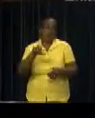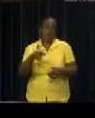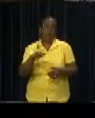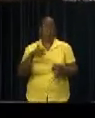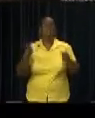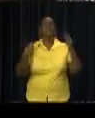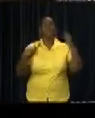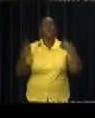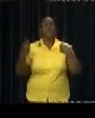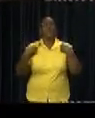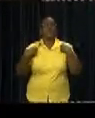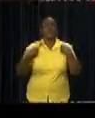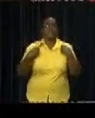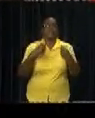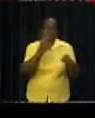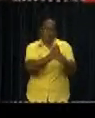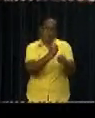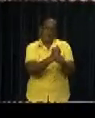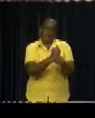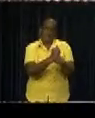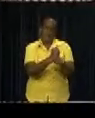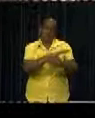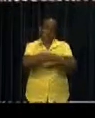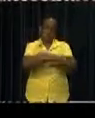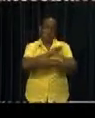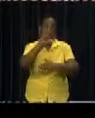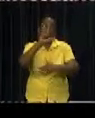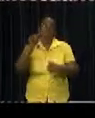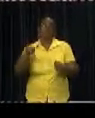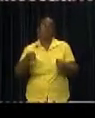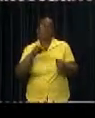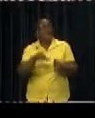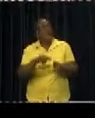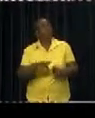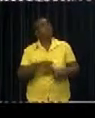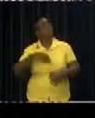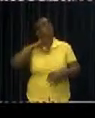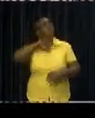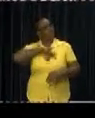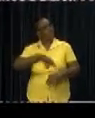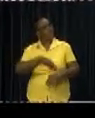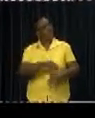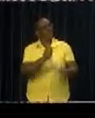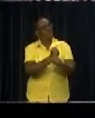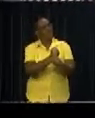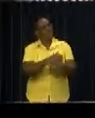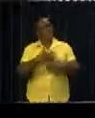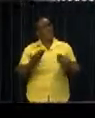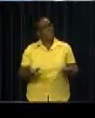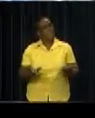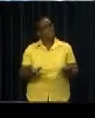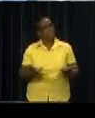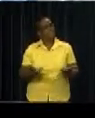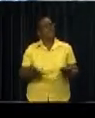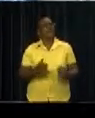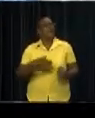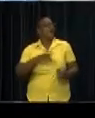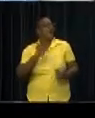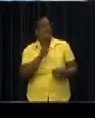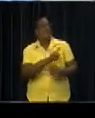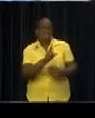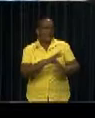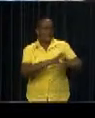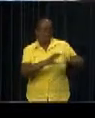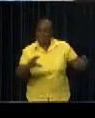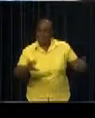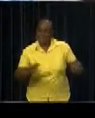mid-August. Shanifa Ramgolam, student of the Lyceum Middle School, has been working in a shop in town.